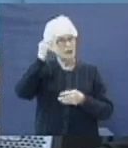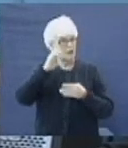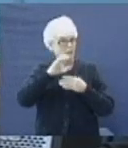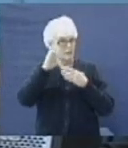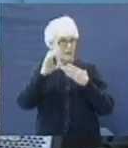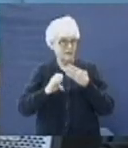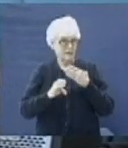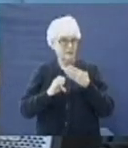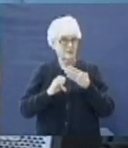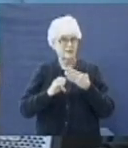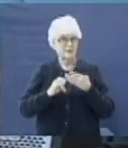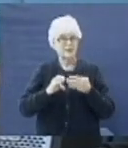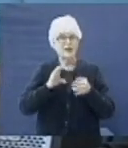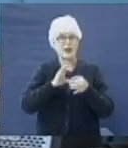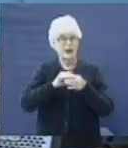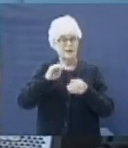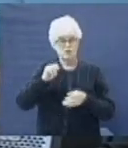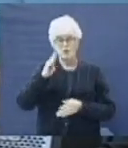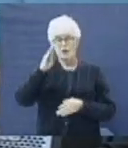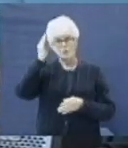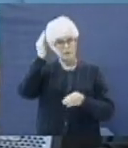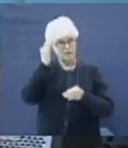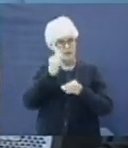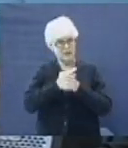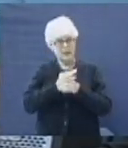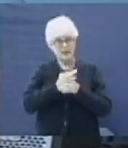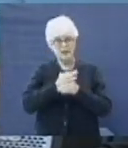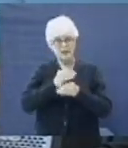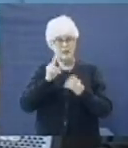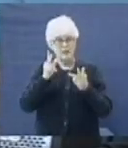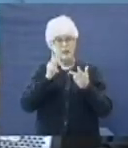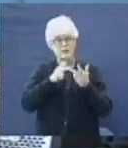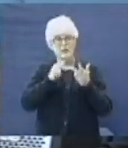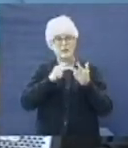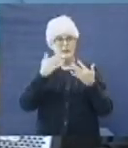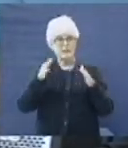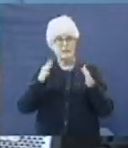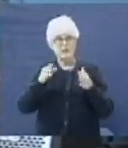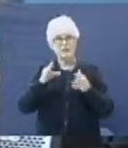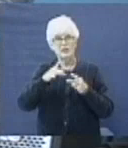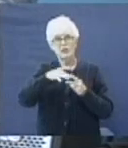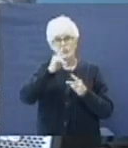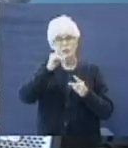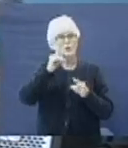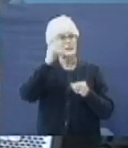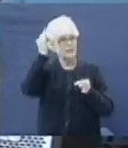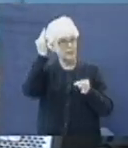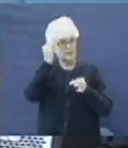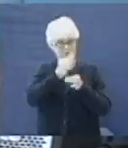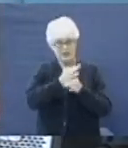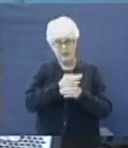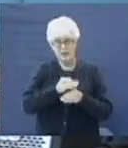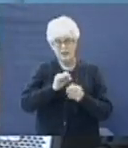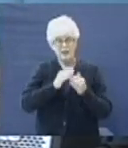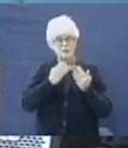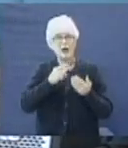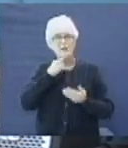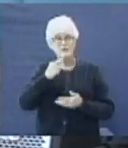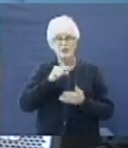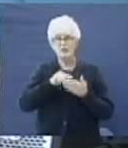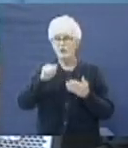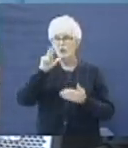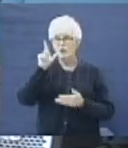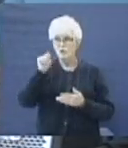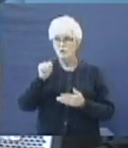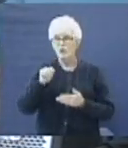consequences of his faith. Number three, and I'm done. Look at the choice of his faith. The Bible said in verse